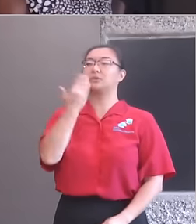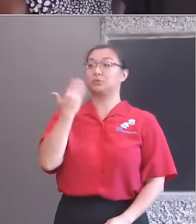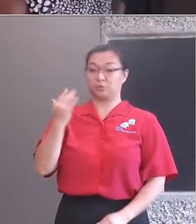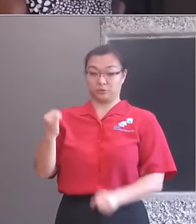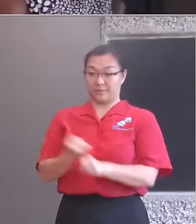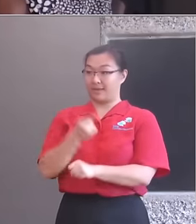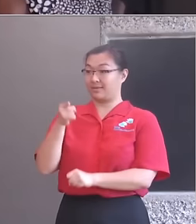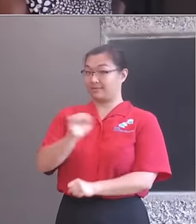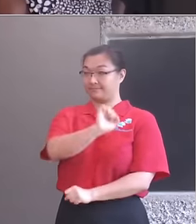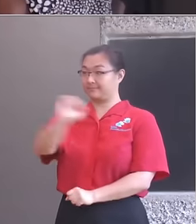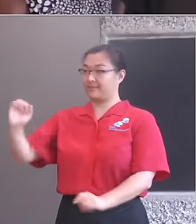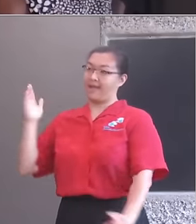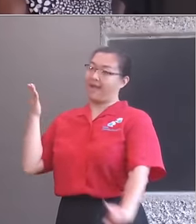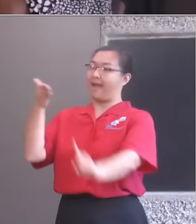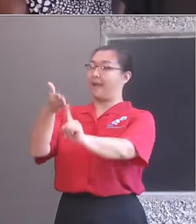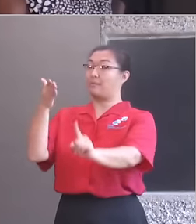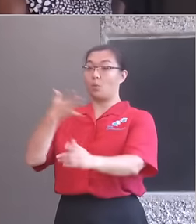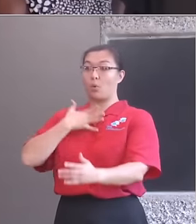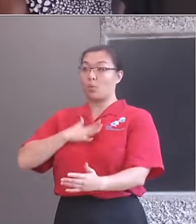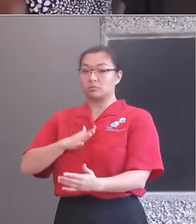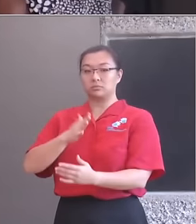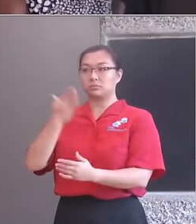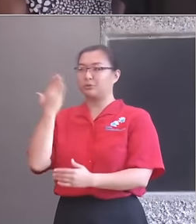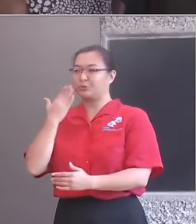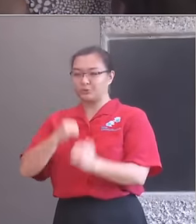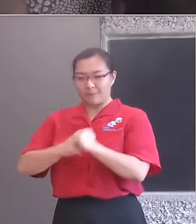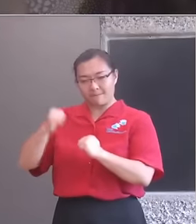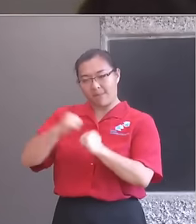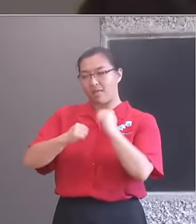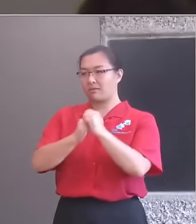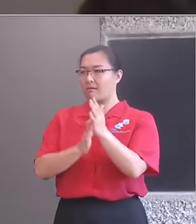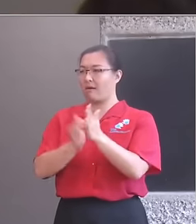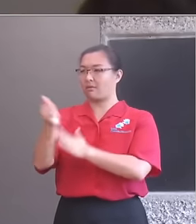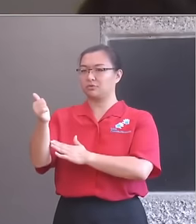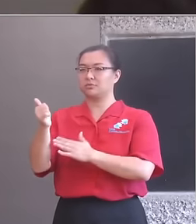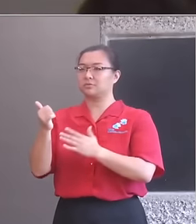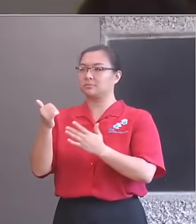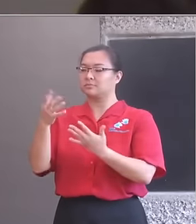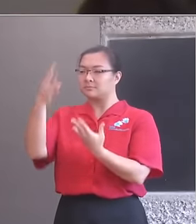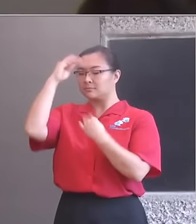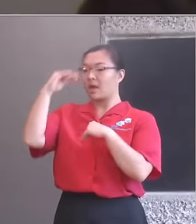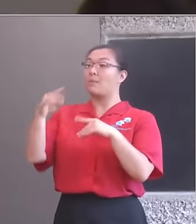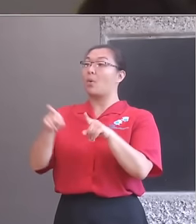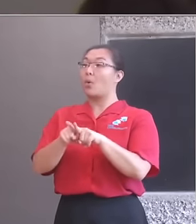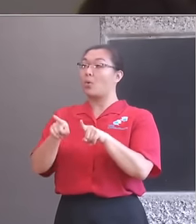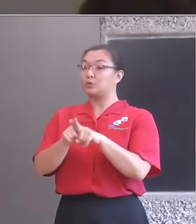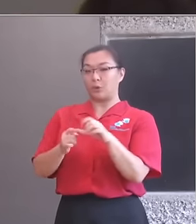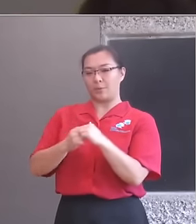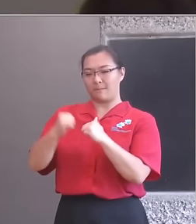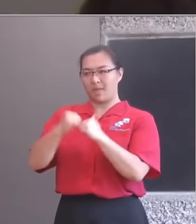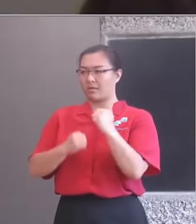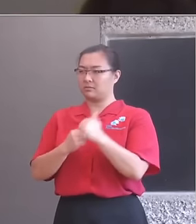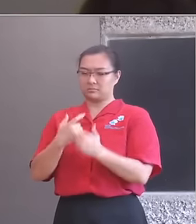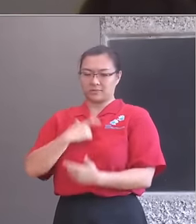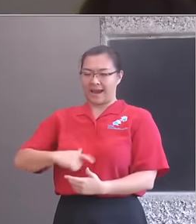education build the cultural literacy of our pupils, it also has the ability to build positive character